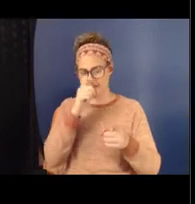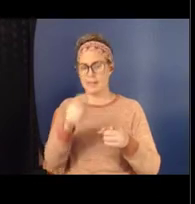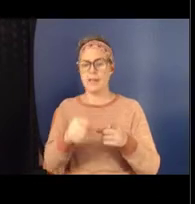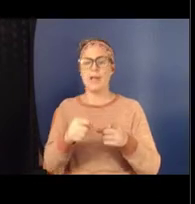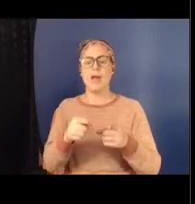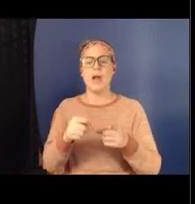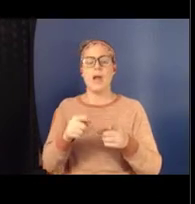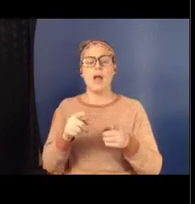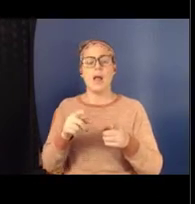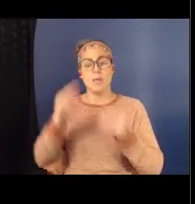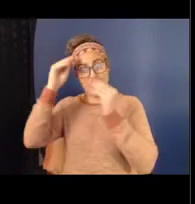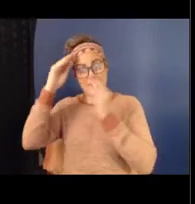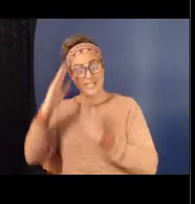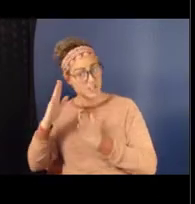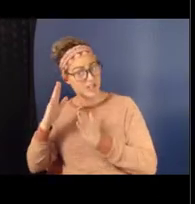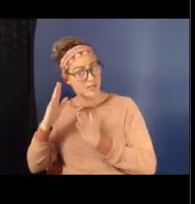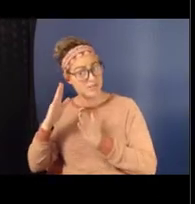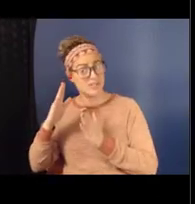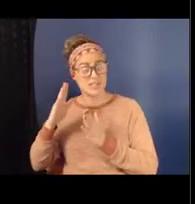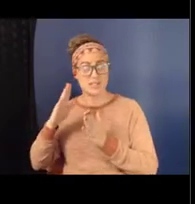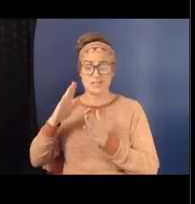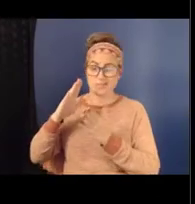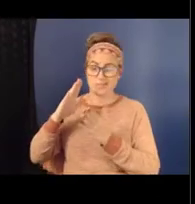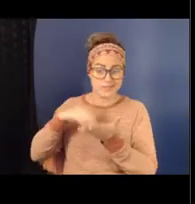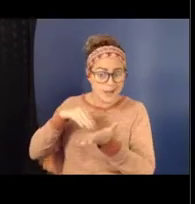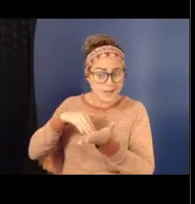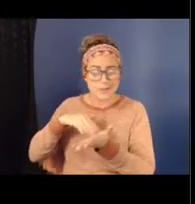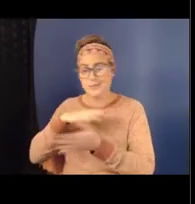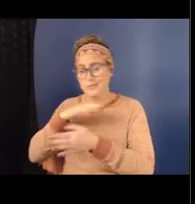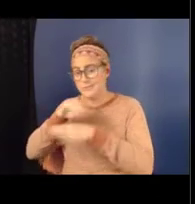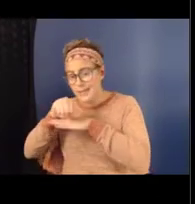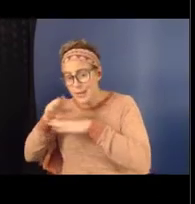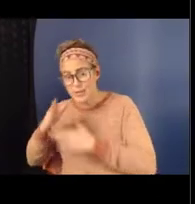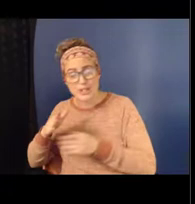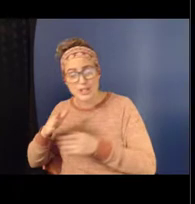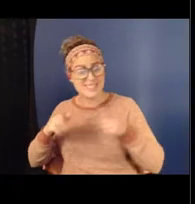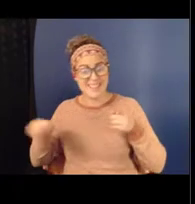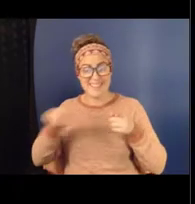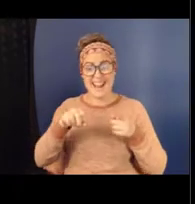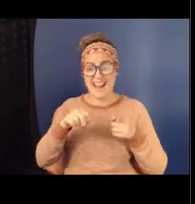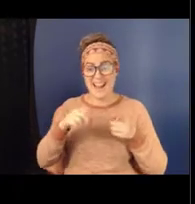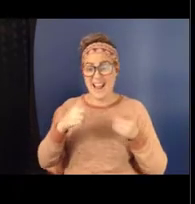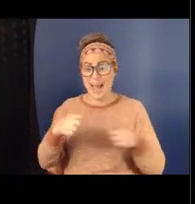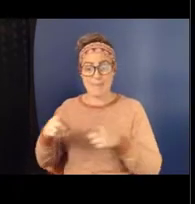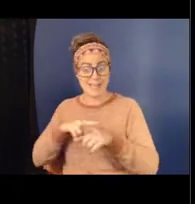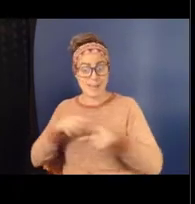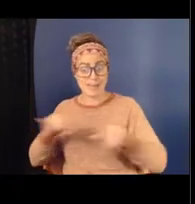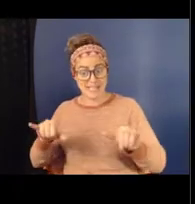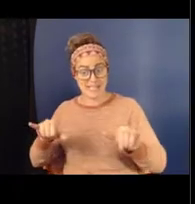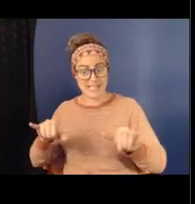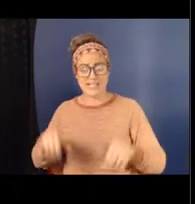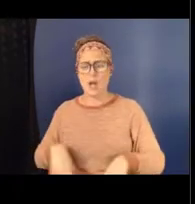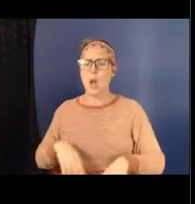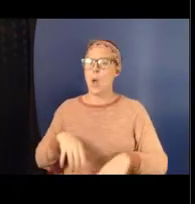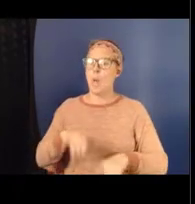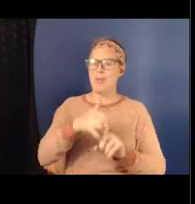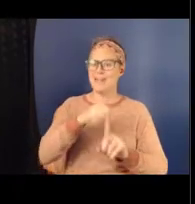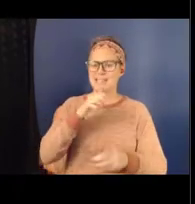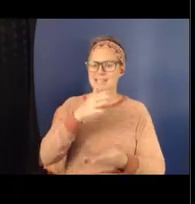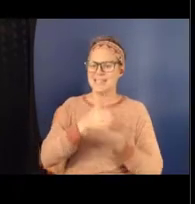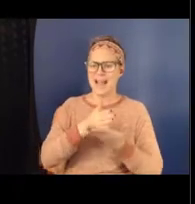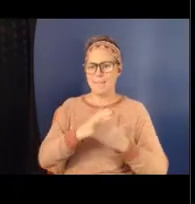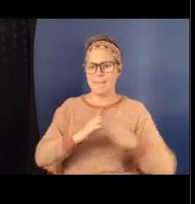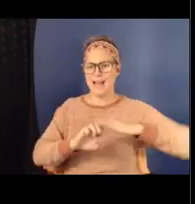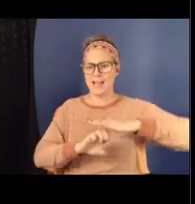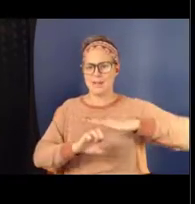simultaneously. They don't, the bullying doesn't stop in elementary school and suddenly it becomes sexual harassment. What we have is